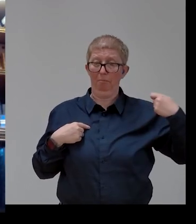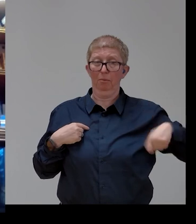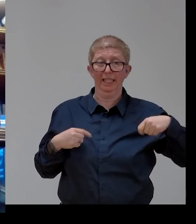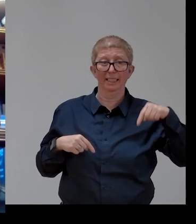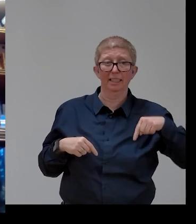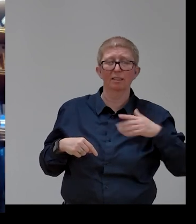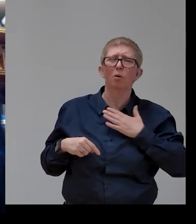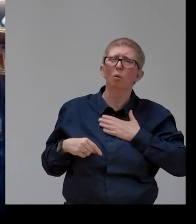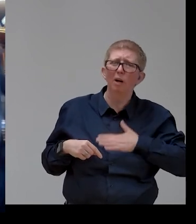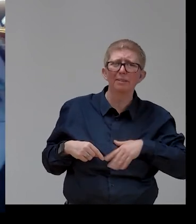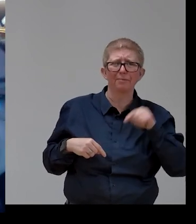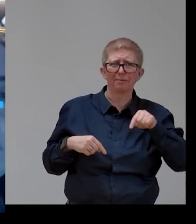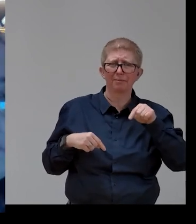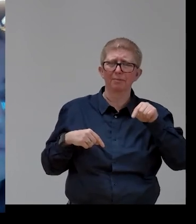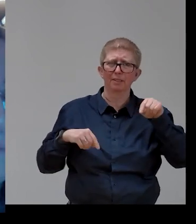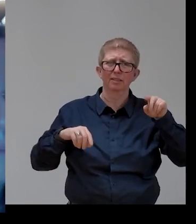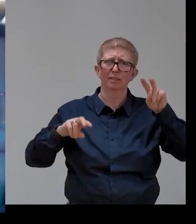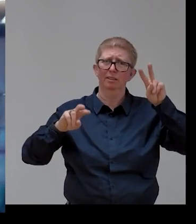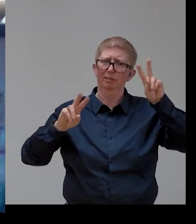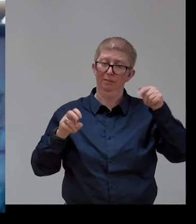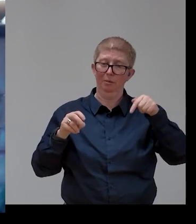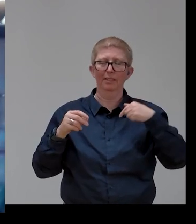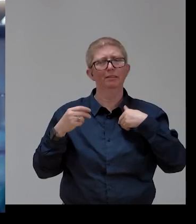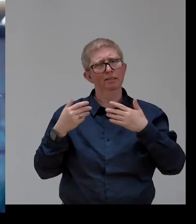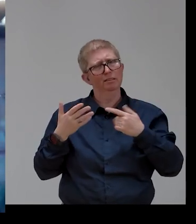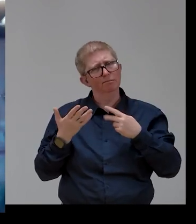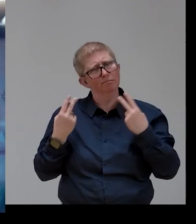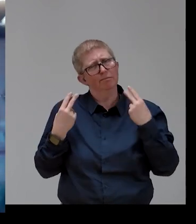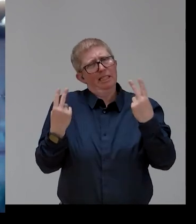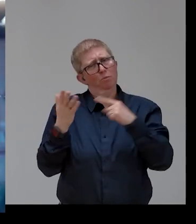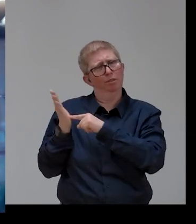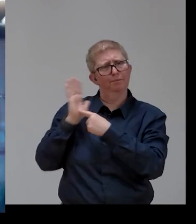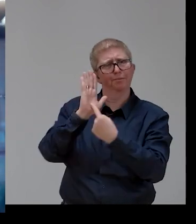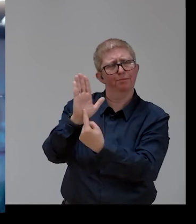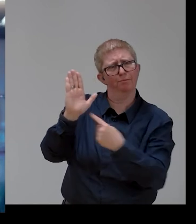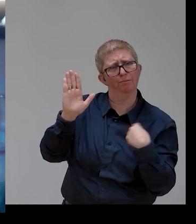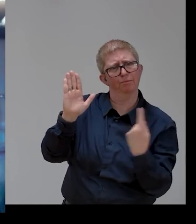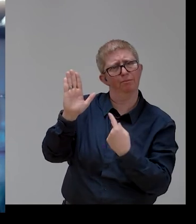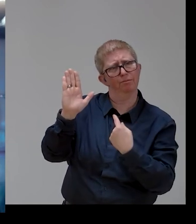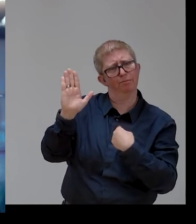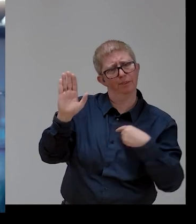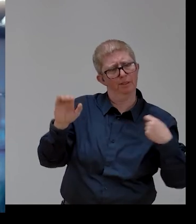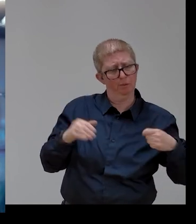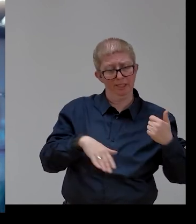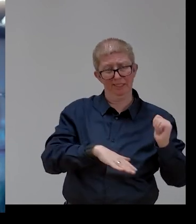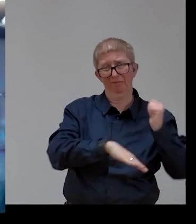also this topic during our presidency. And Inman say, the action plan